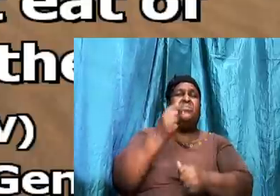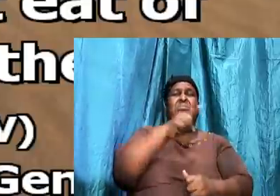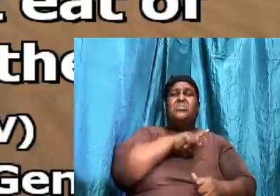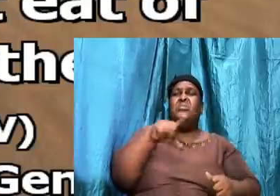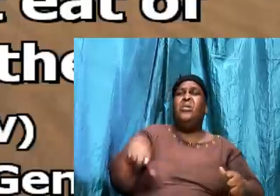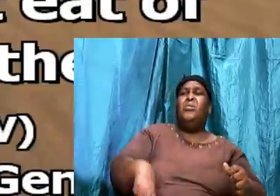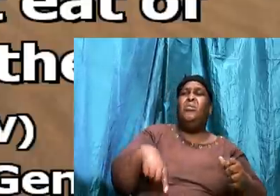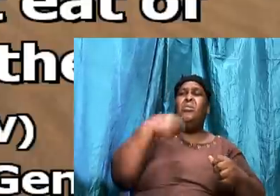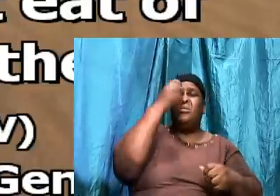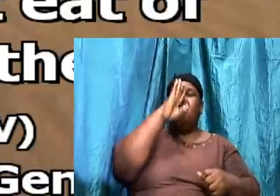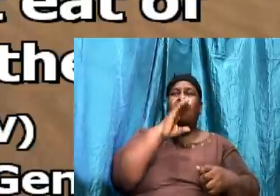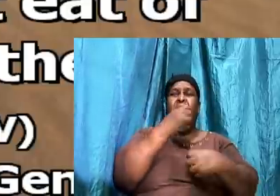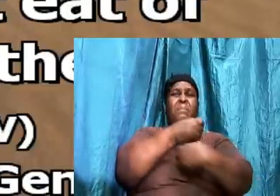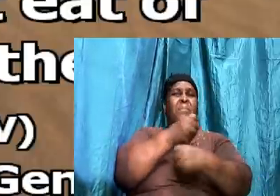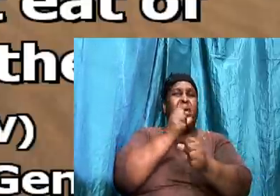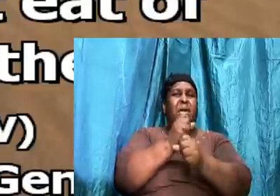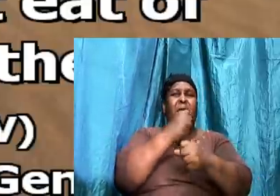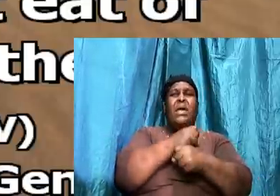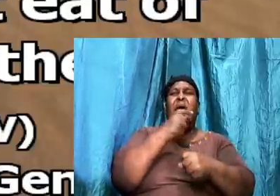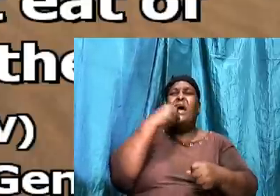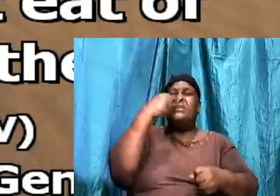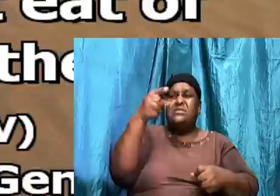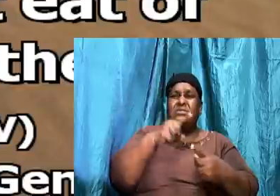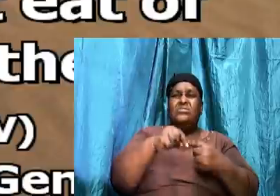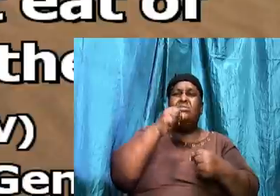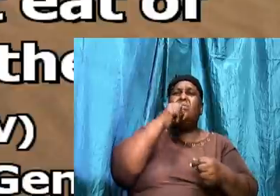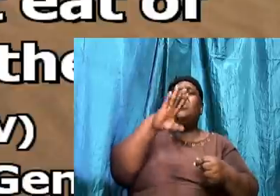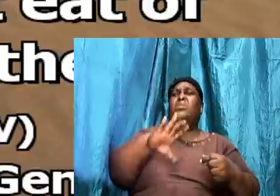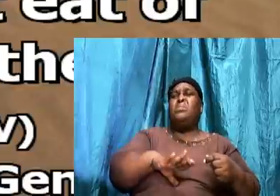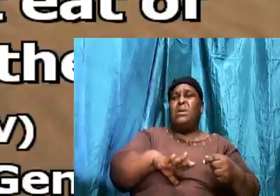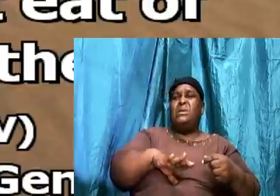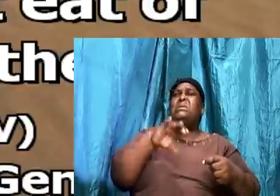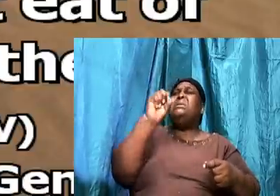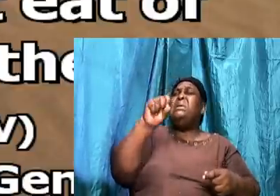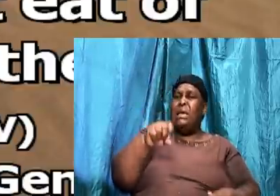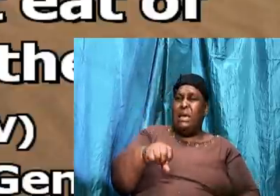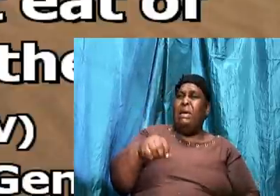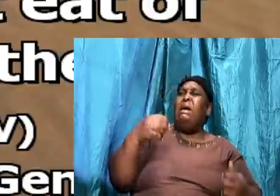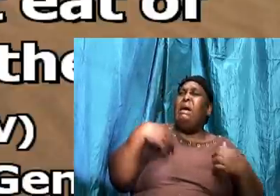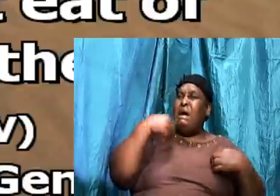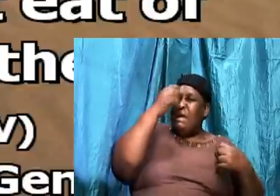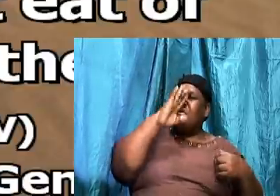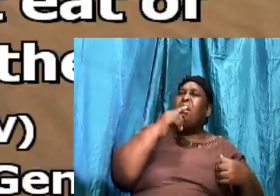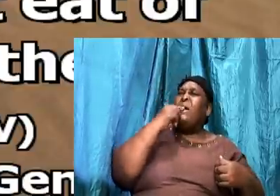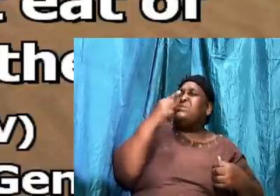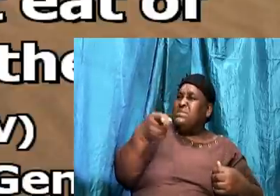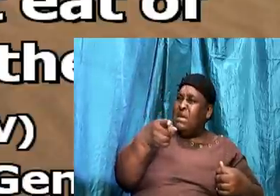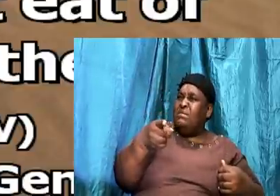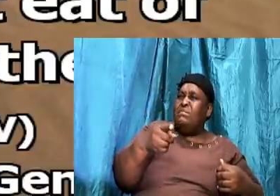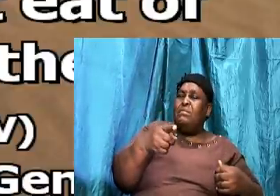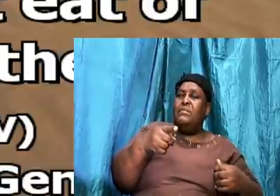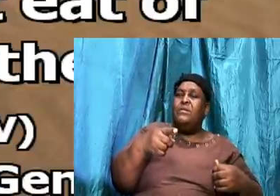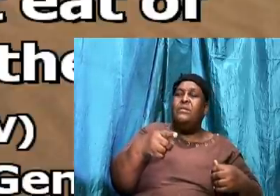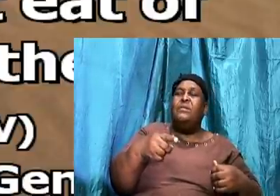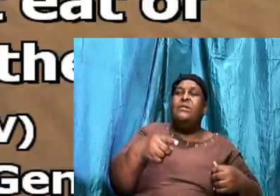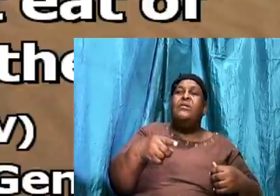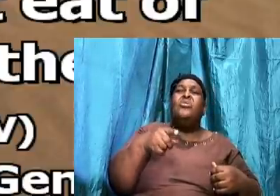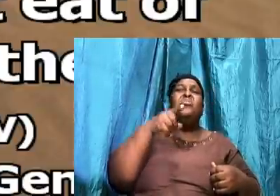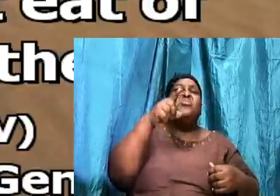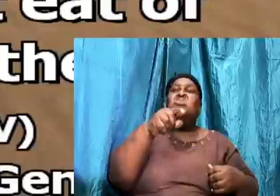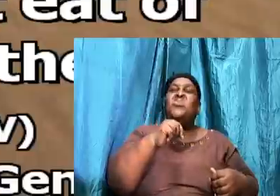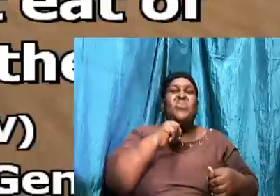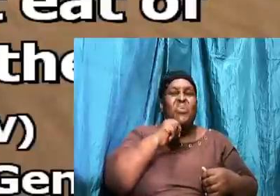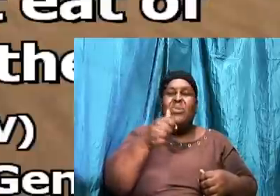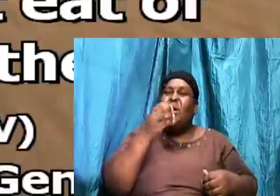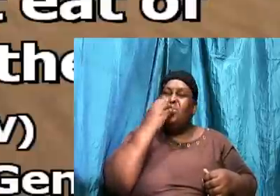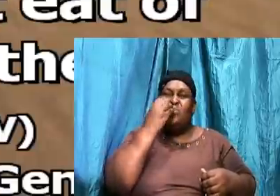had made. And, he said unto the woman. Yea, had God said. He shall not eat